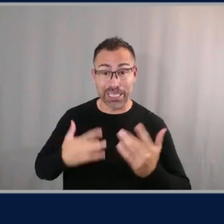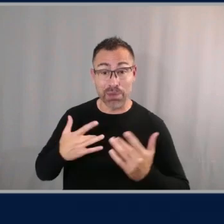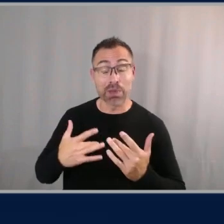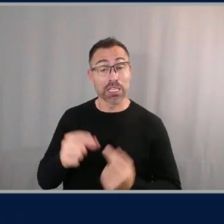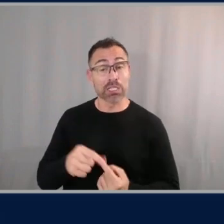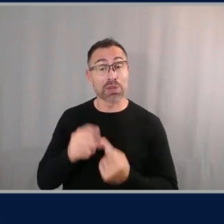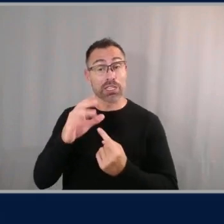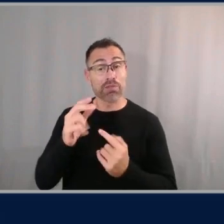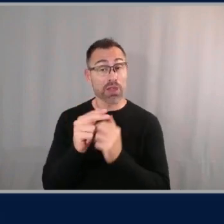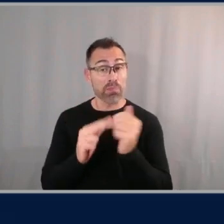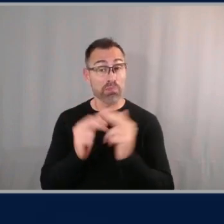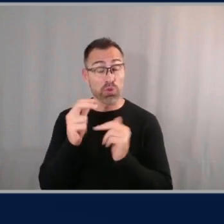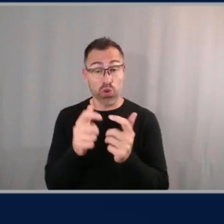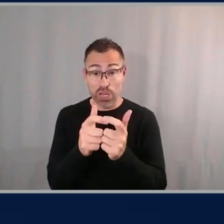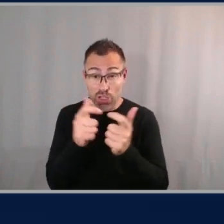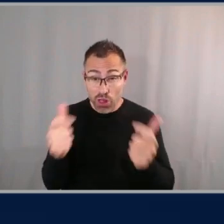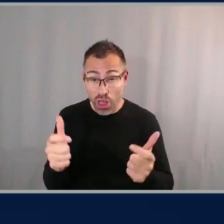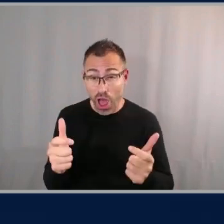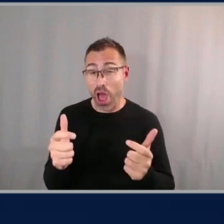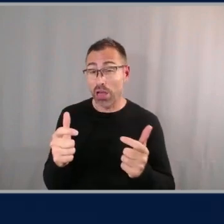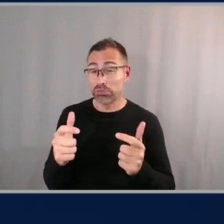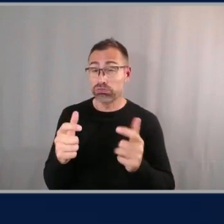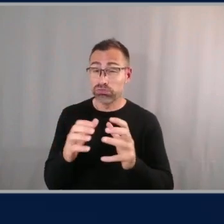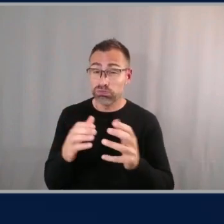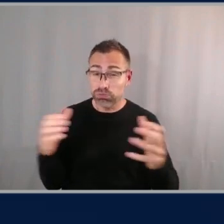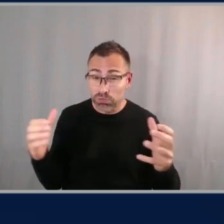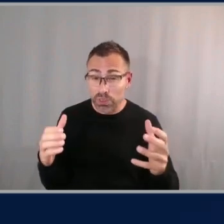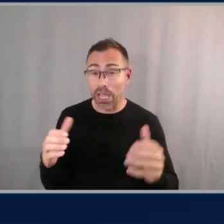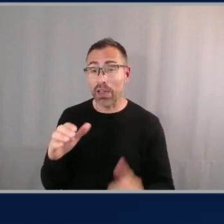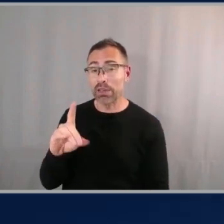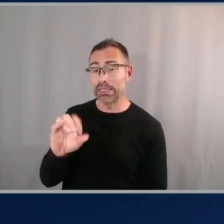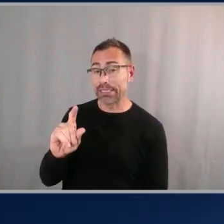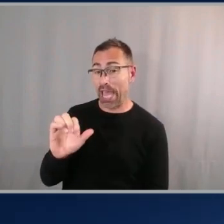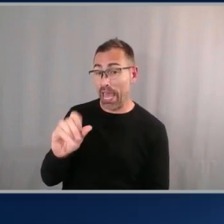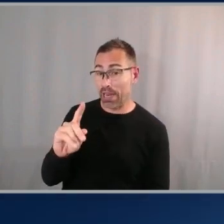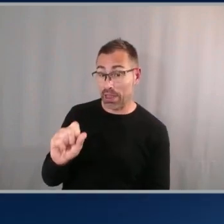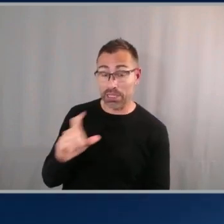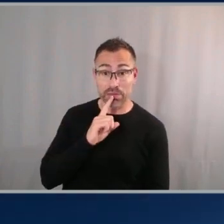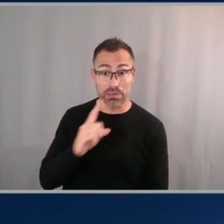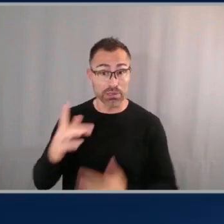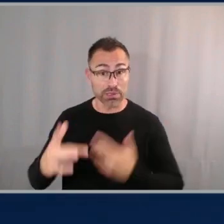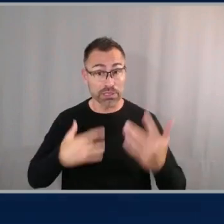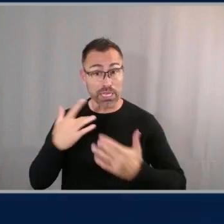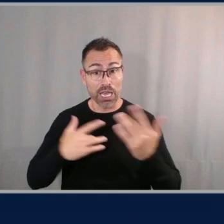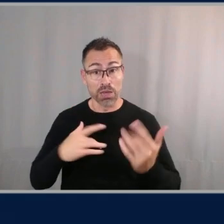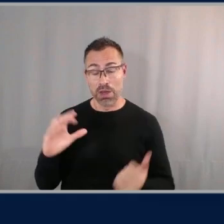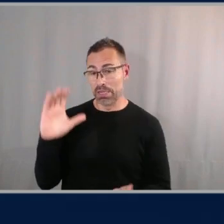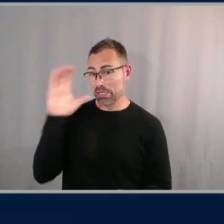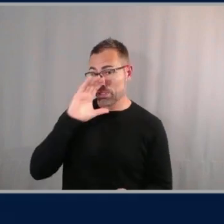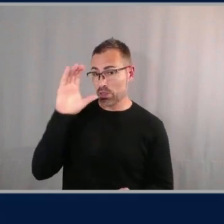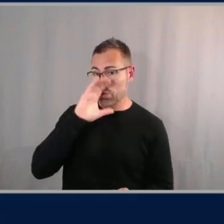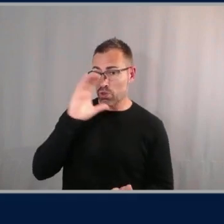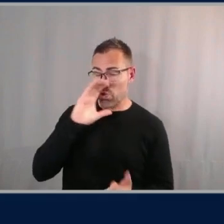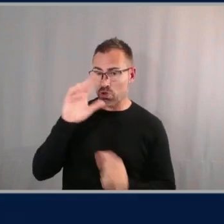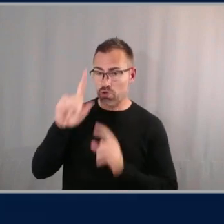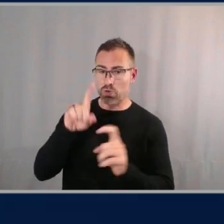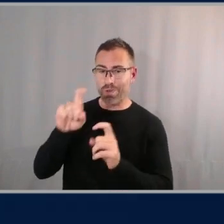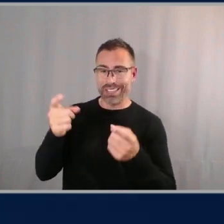large-scale data lakes have been excited about the ability to get this custom metadata uh query it in an easy um